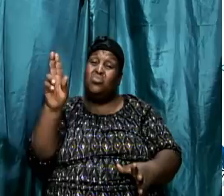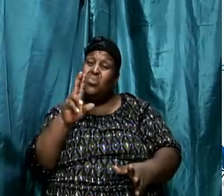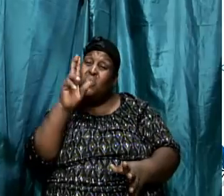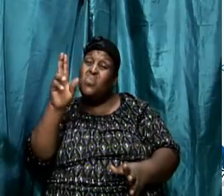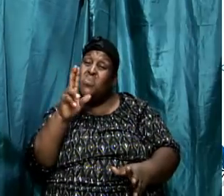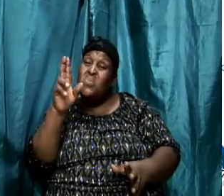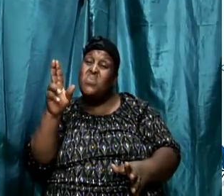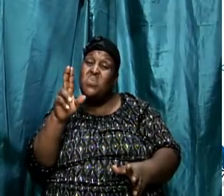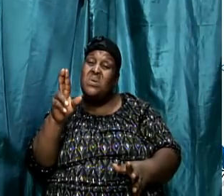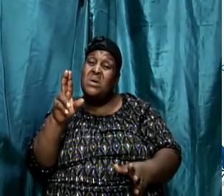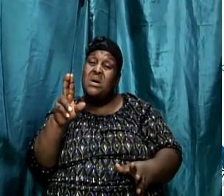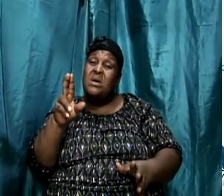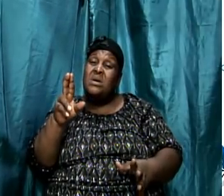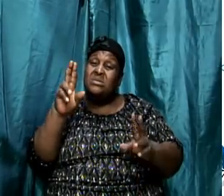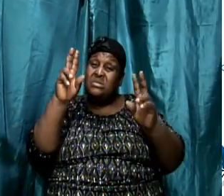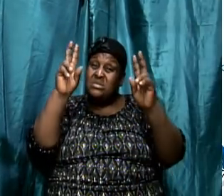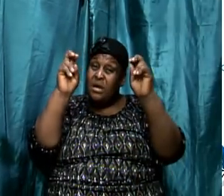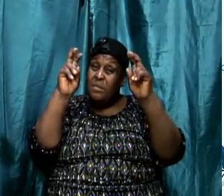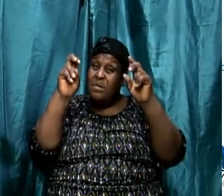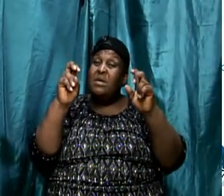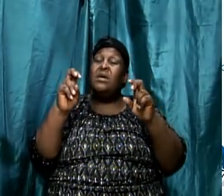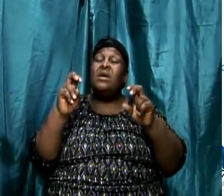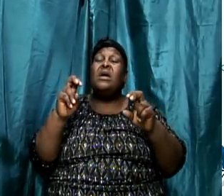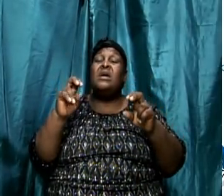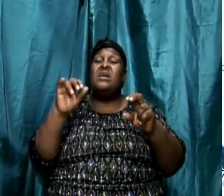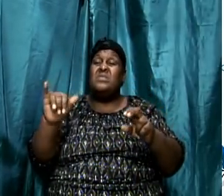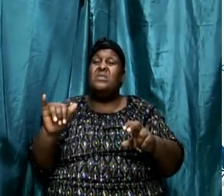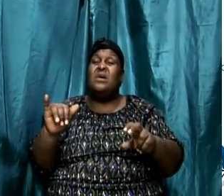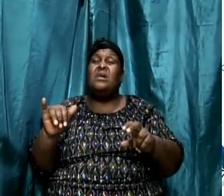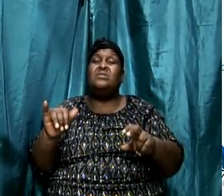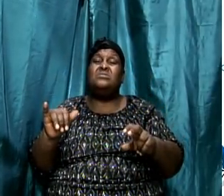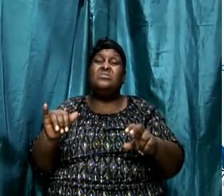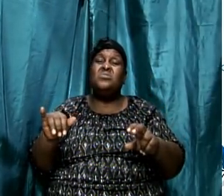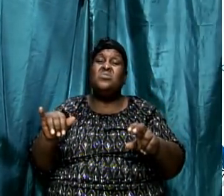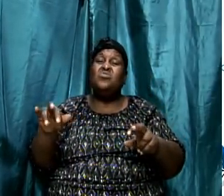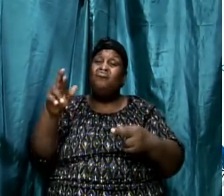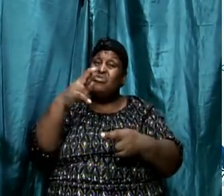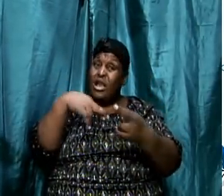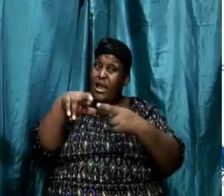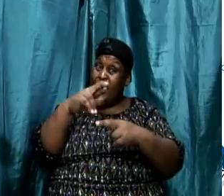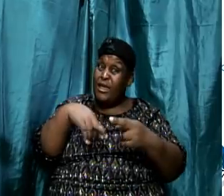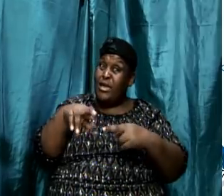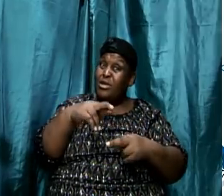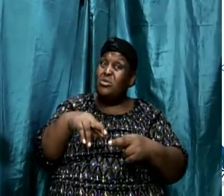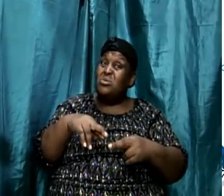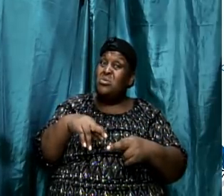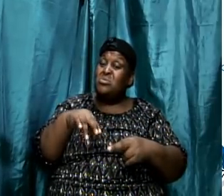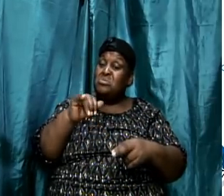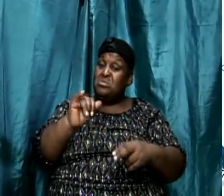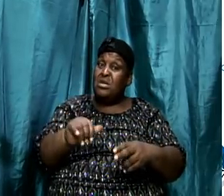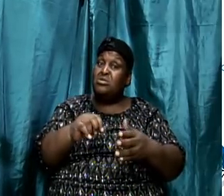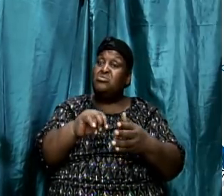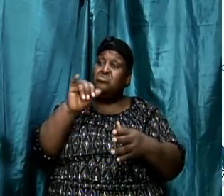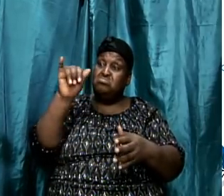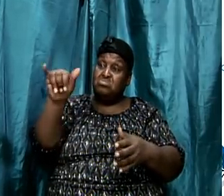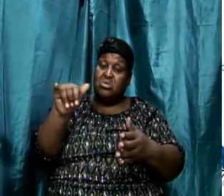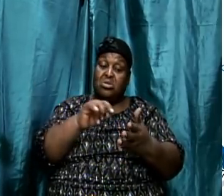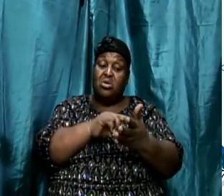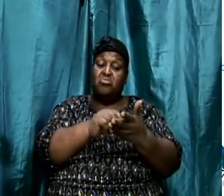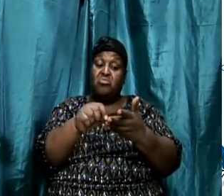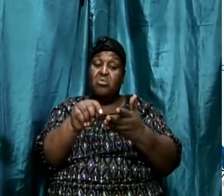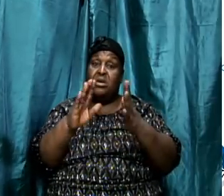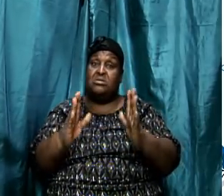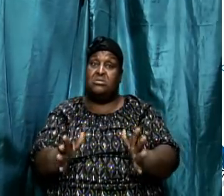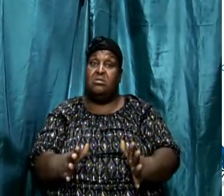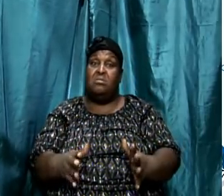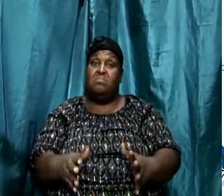and education. So for example, you understand that different writers would write based on how they think. So for